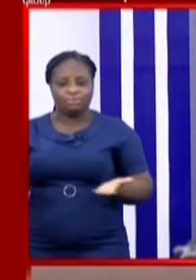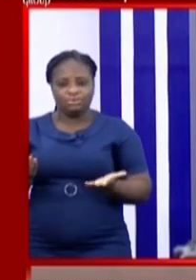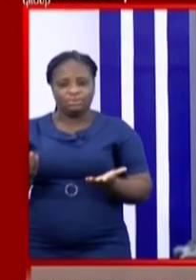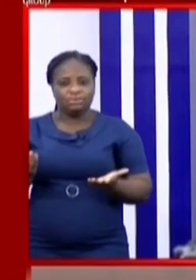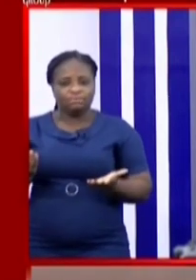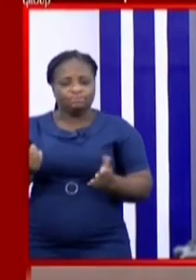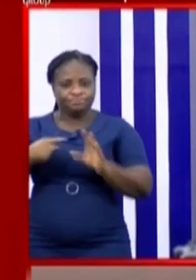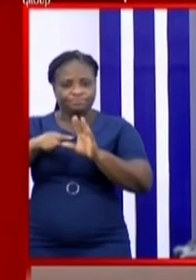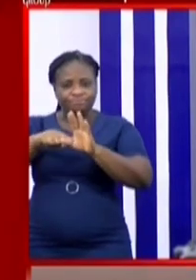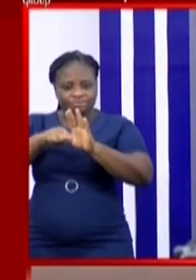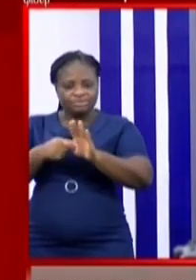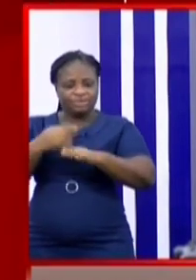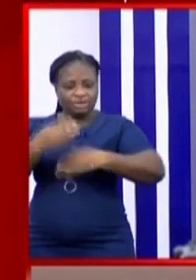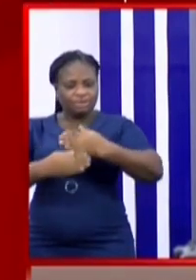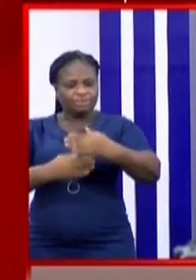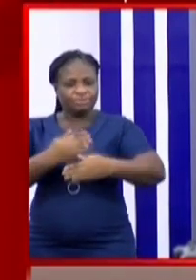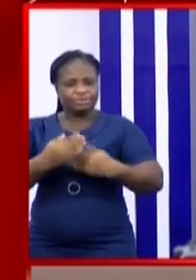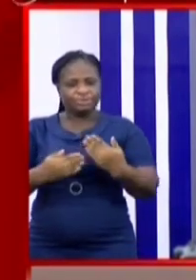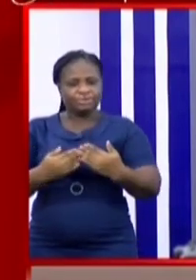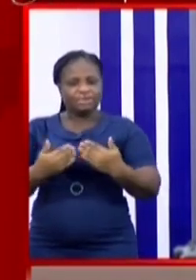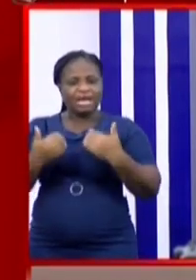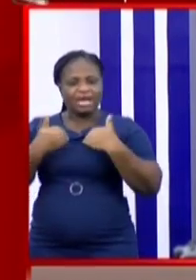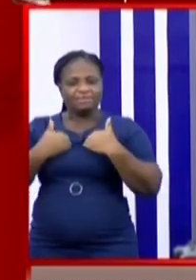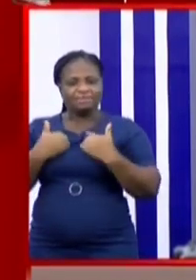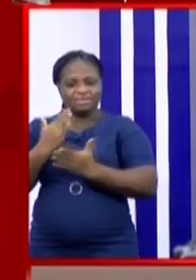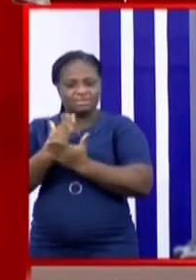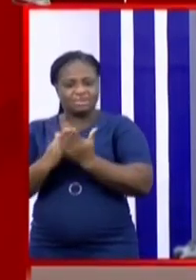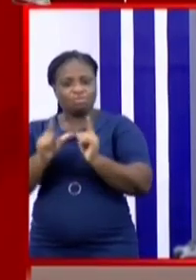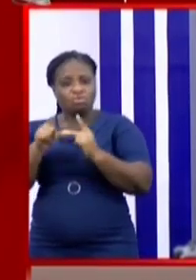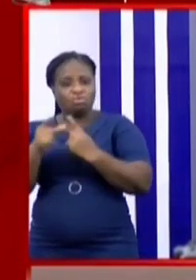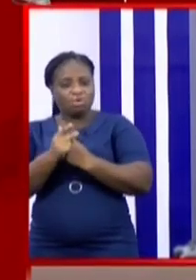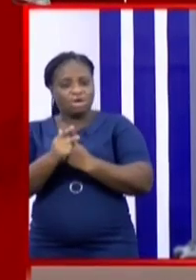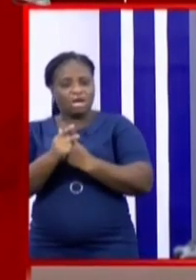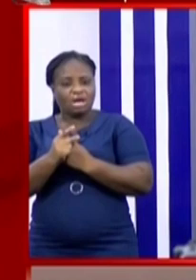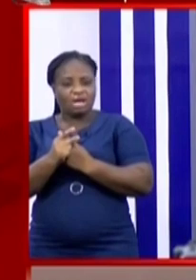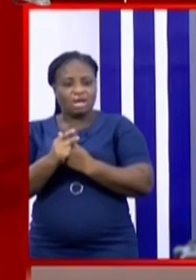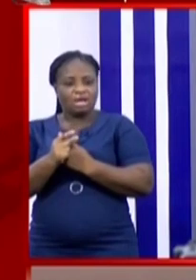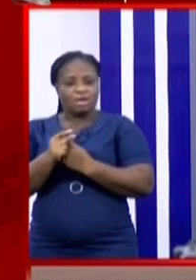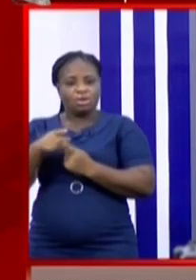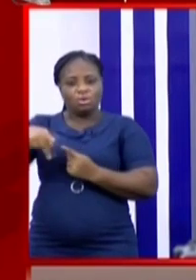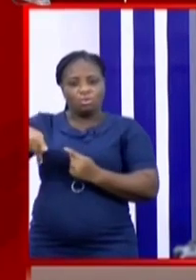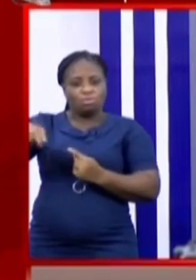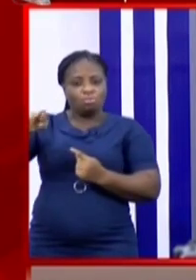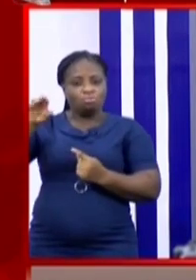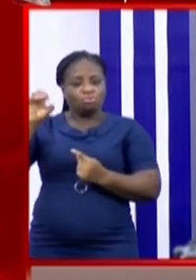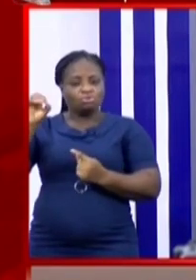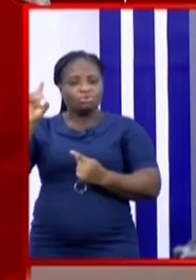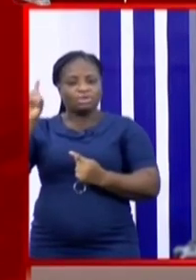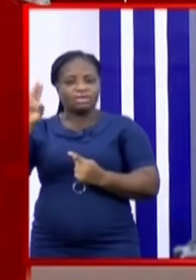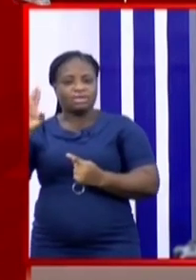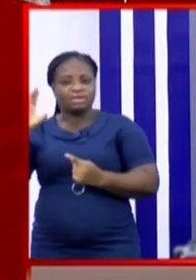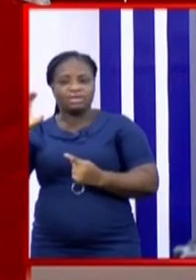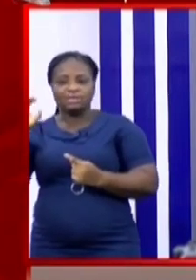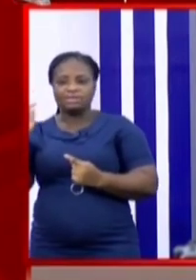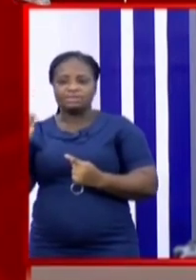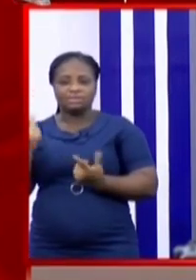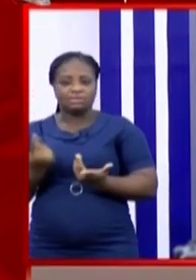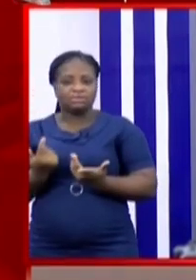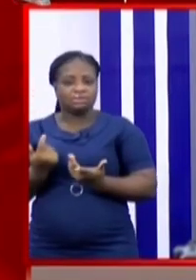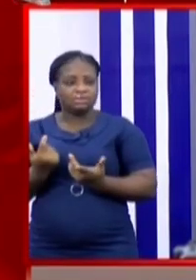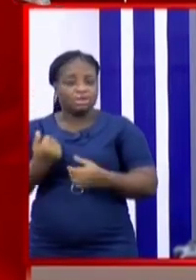We have started the process of having some local production of one and what I'm wearing is a local production